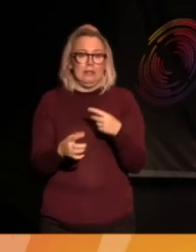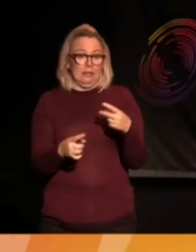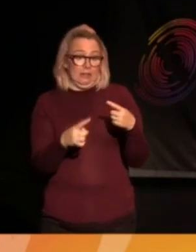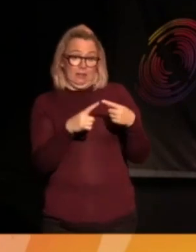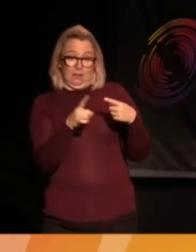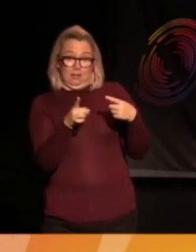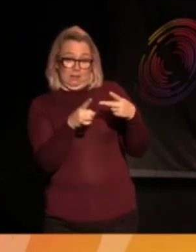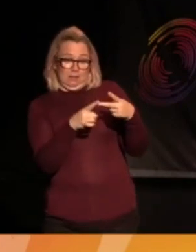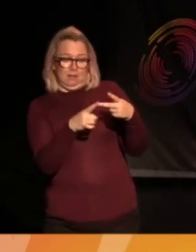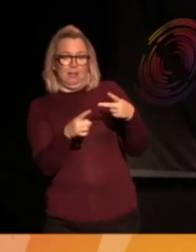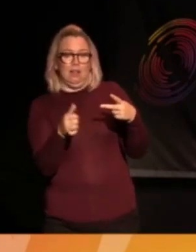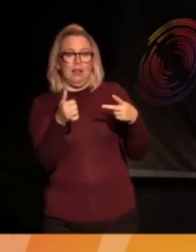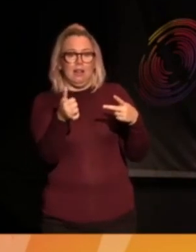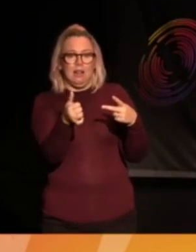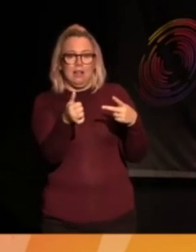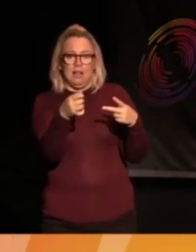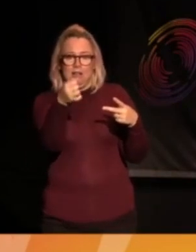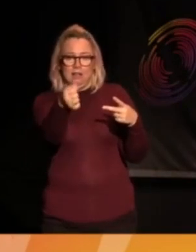There's a microphone there.